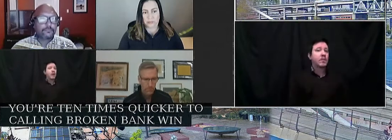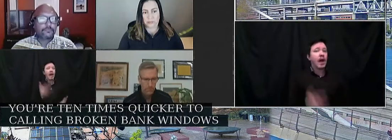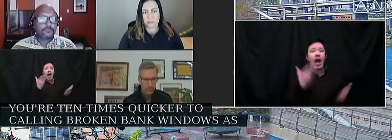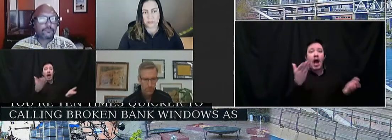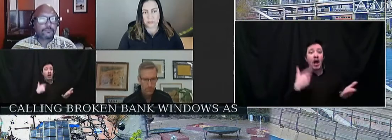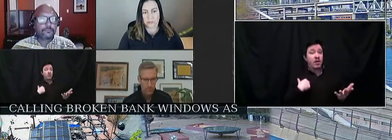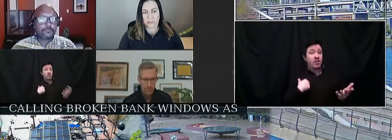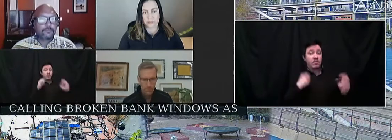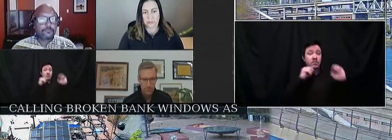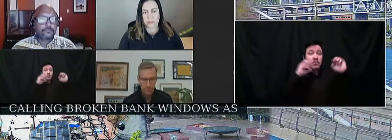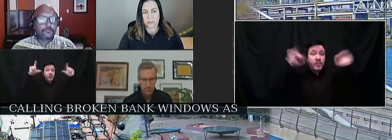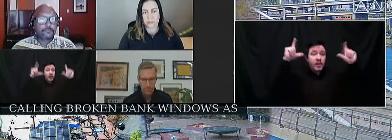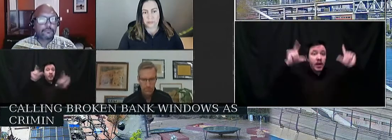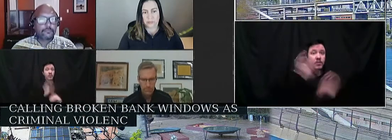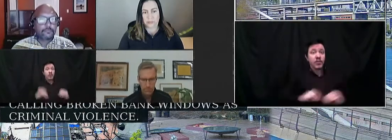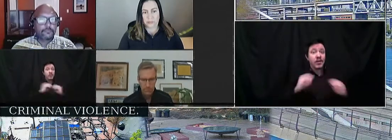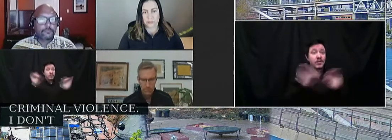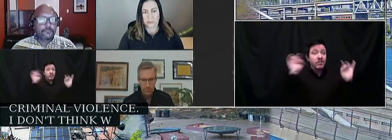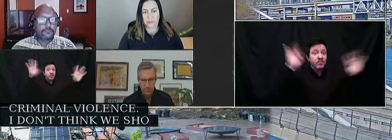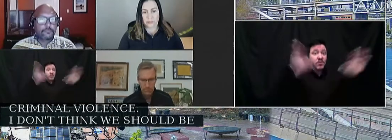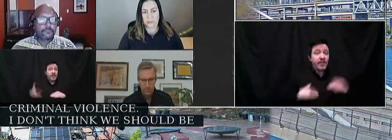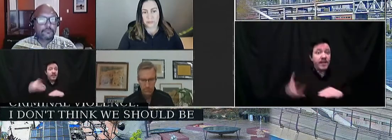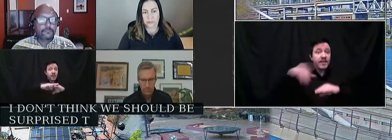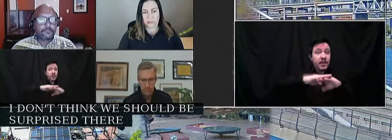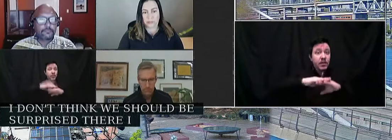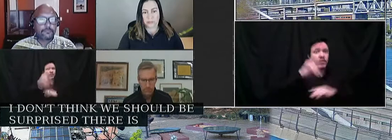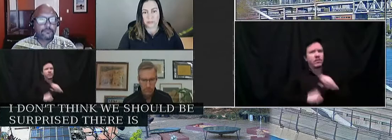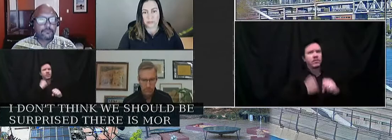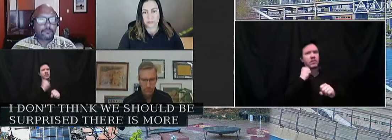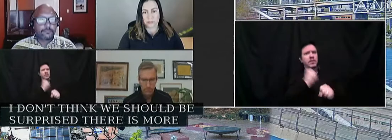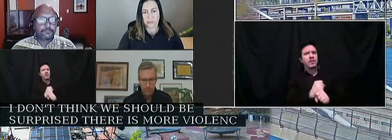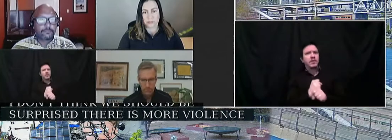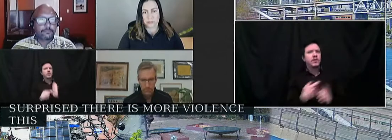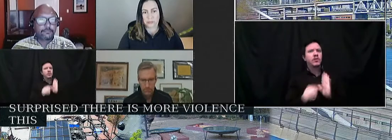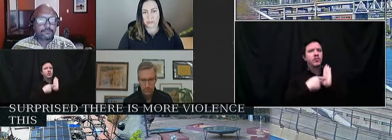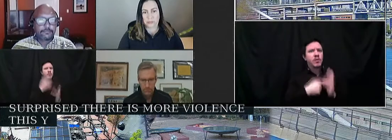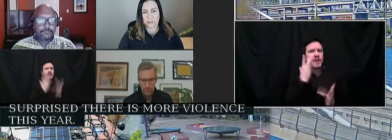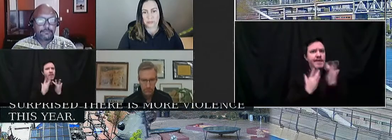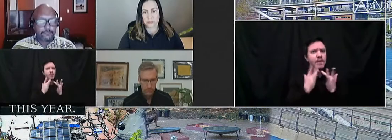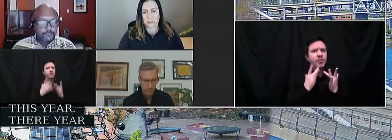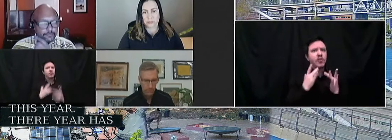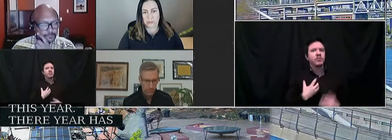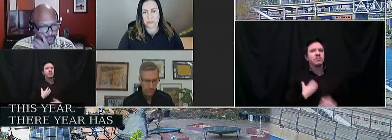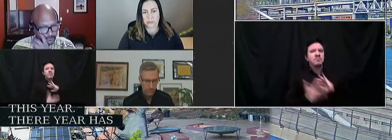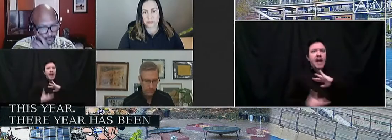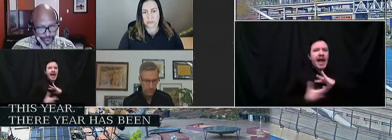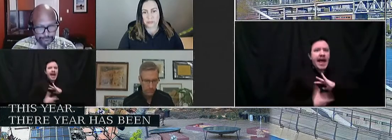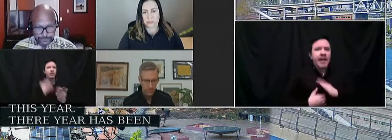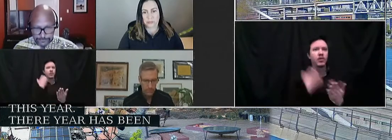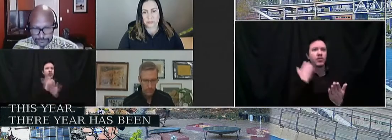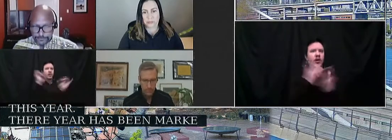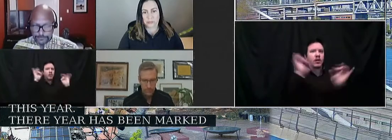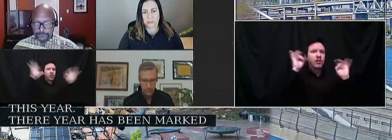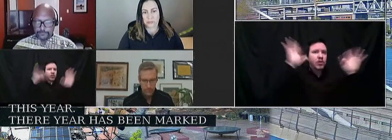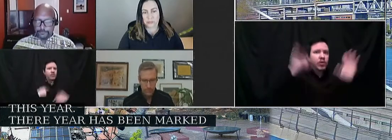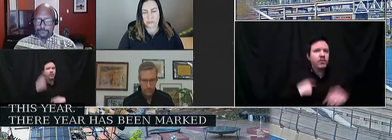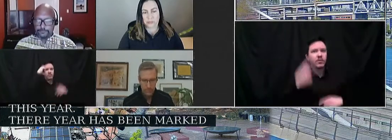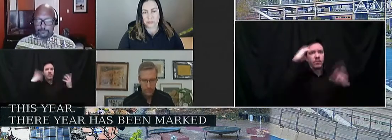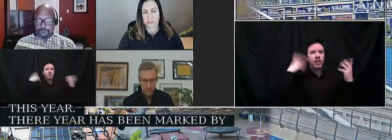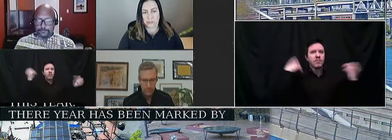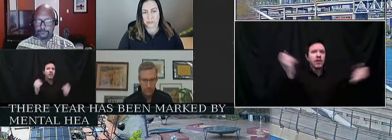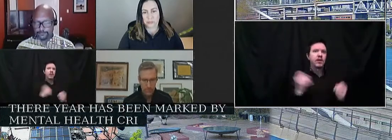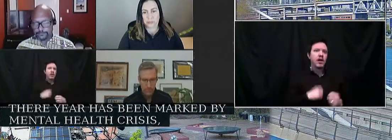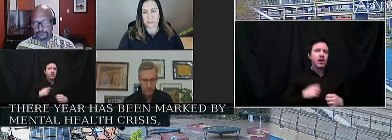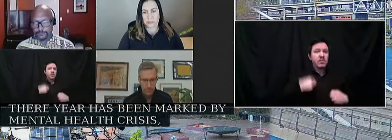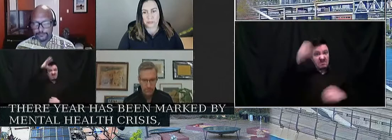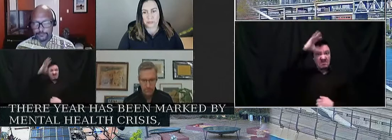should be surprised there is more violence this year. This year has been marked by desperation, anger, an economic crisis, a mental health crisis, patriarchal and